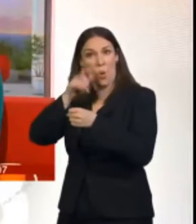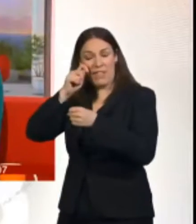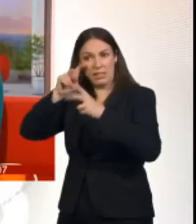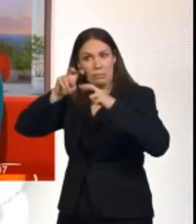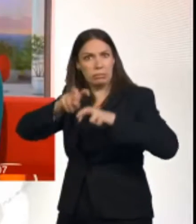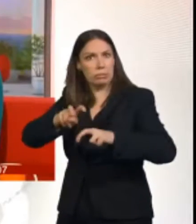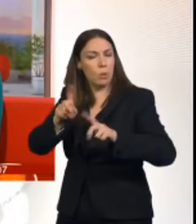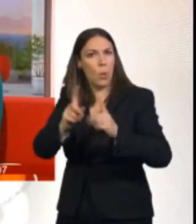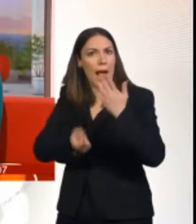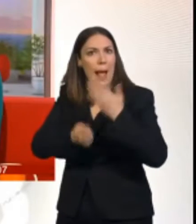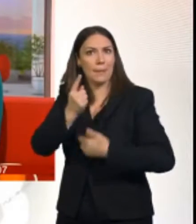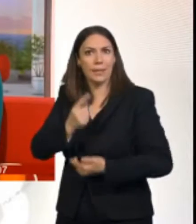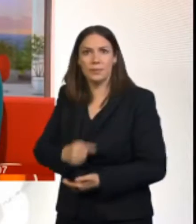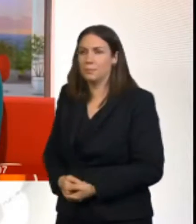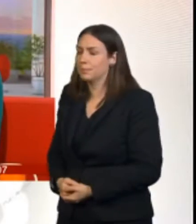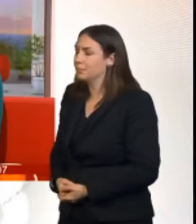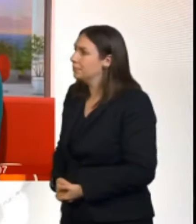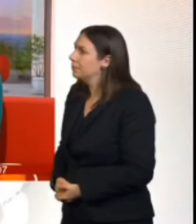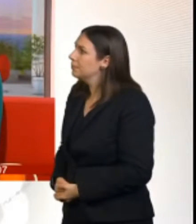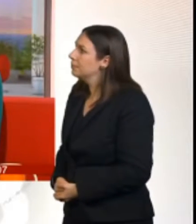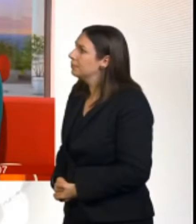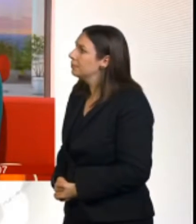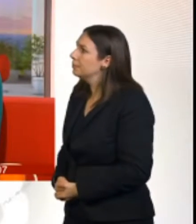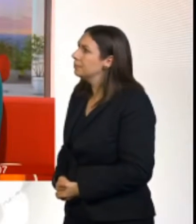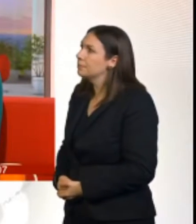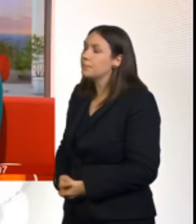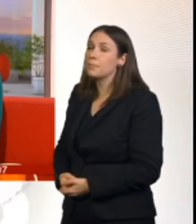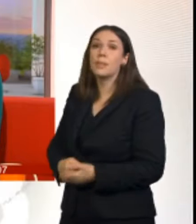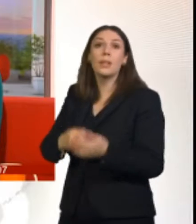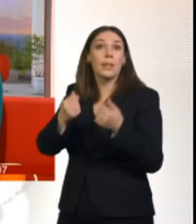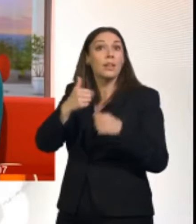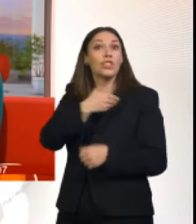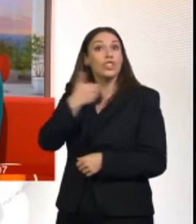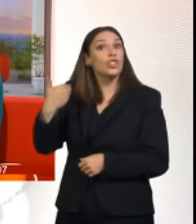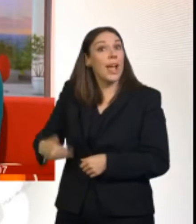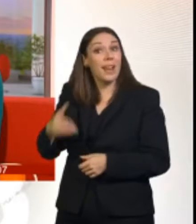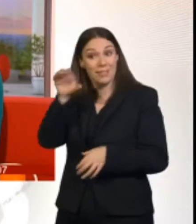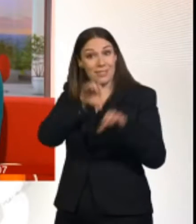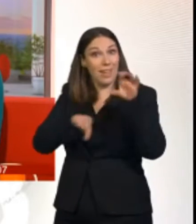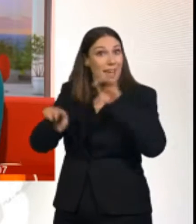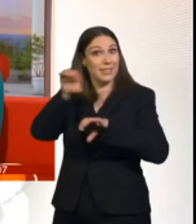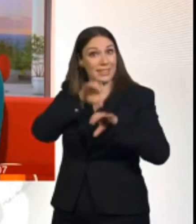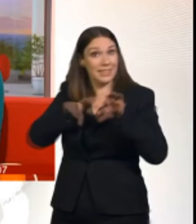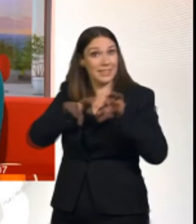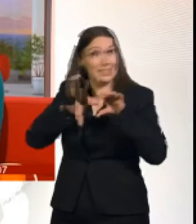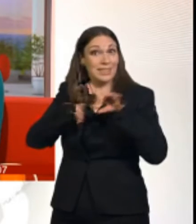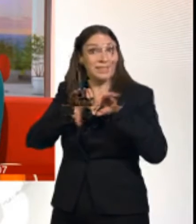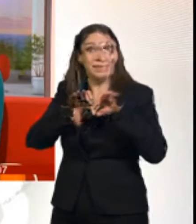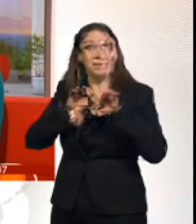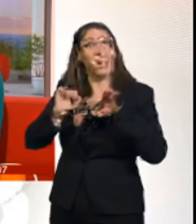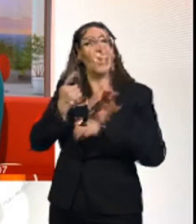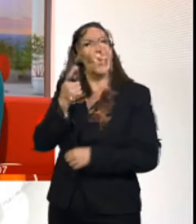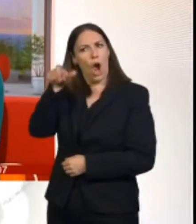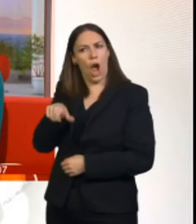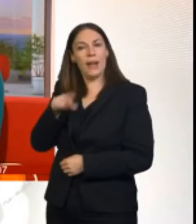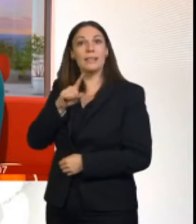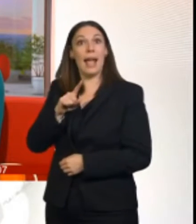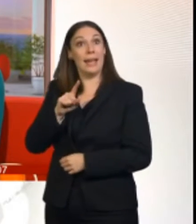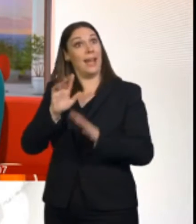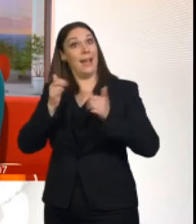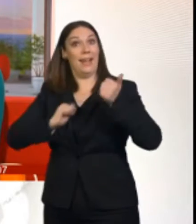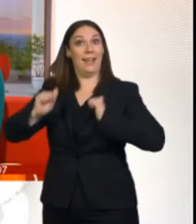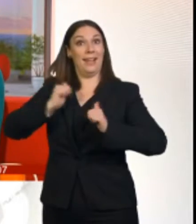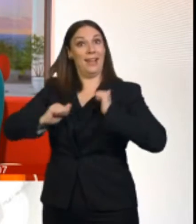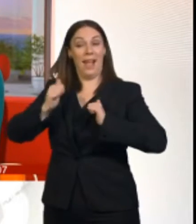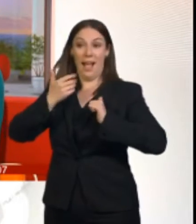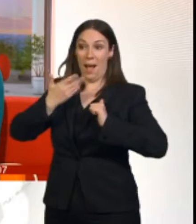More than 100 scientists in China have signed a letter condemning claims made by a Chinese researcher that he had to create the world's first genetically